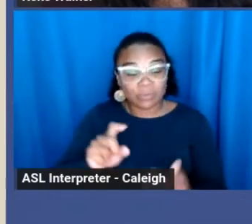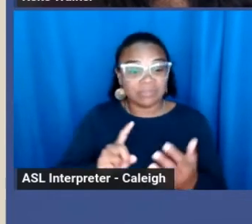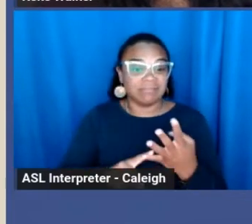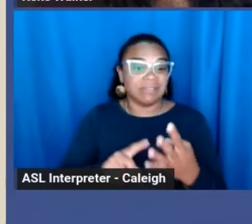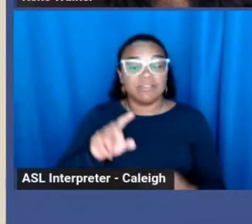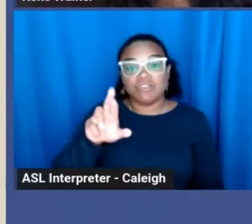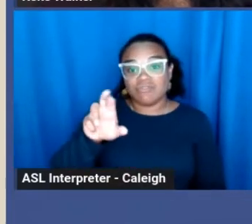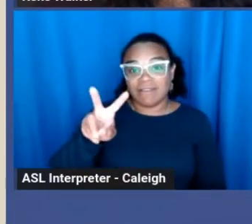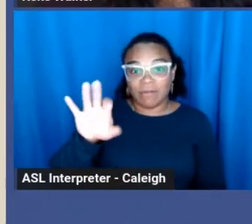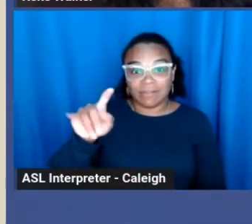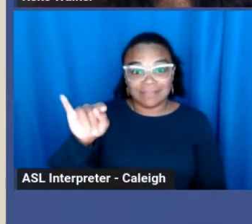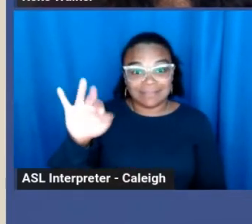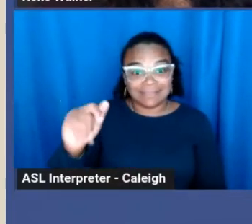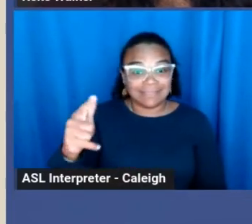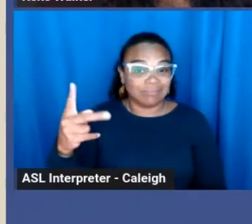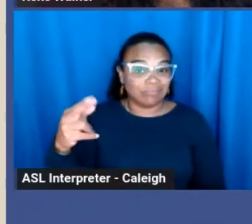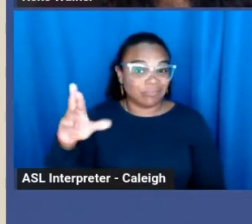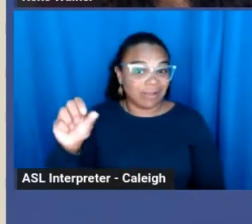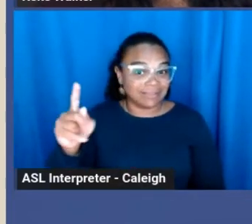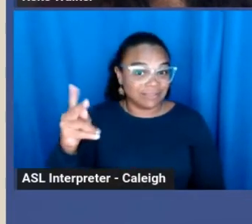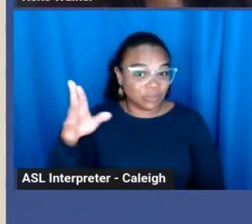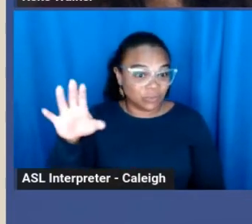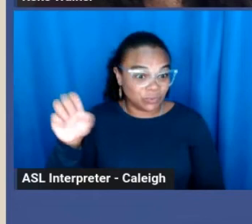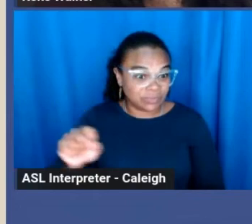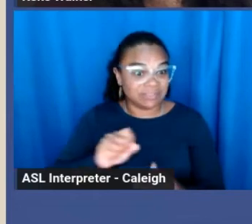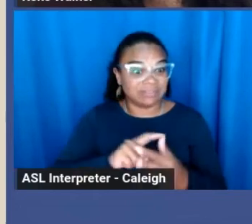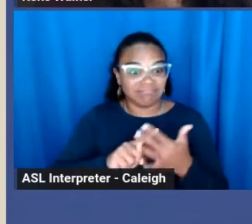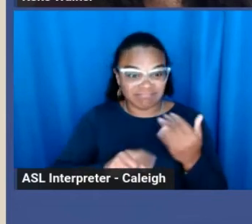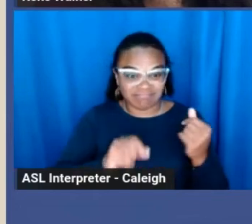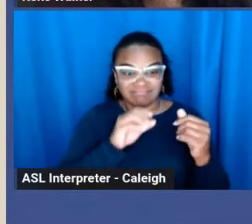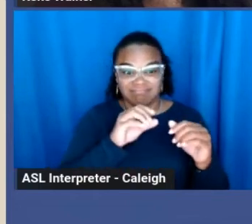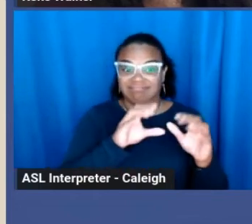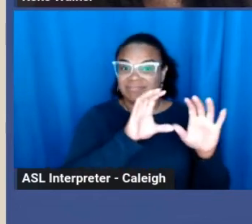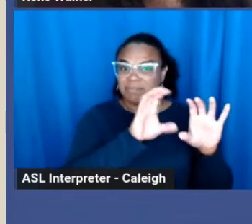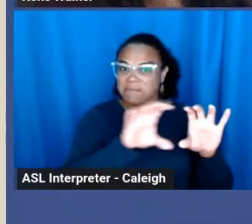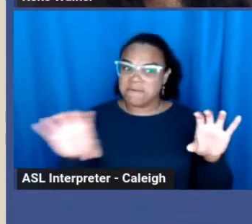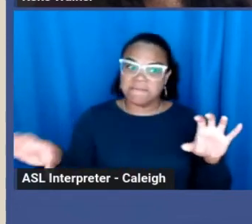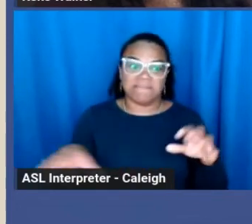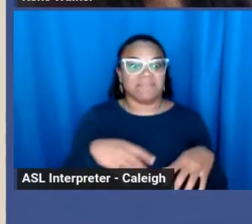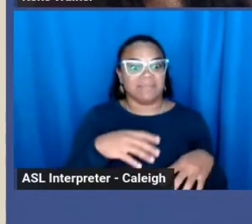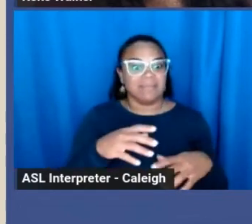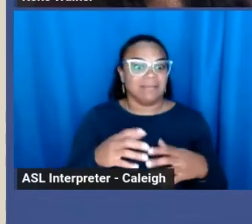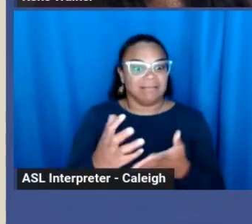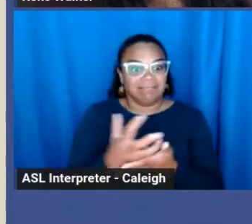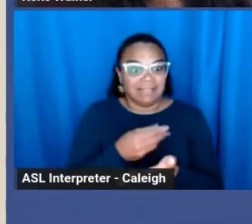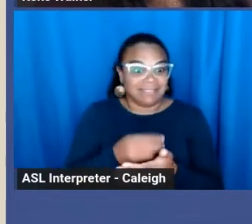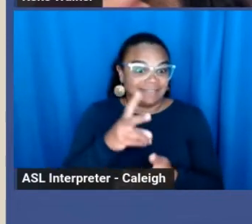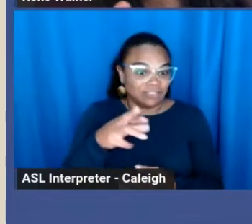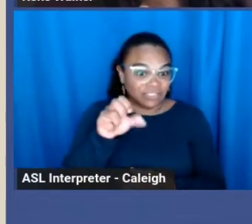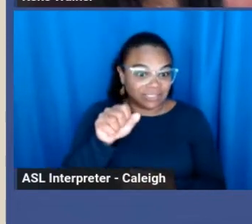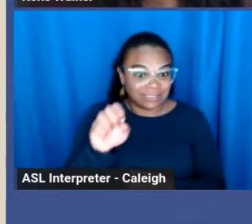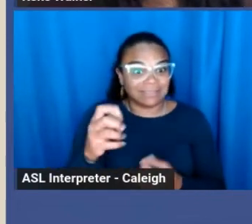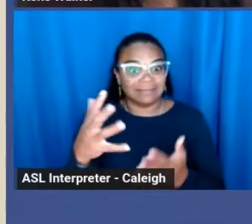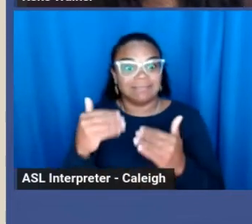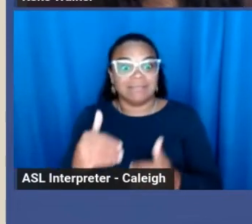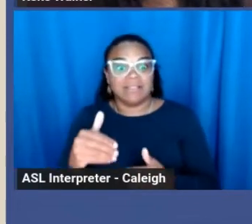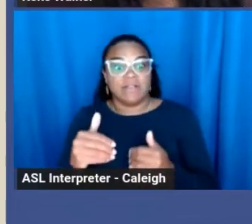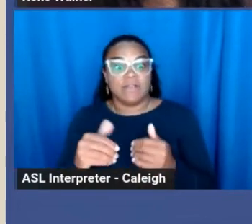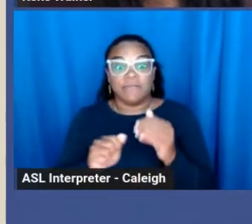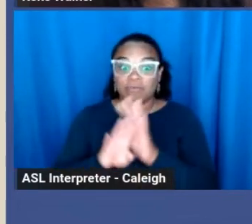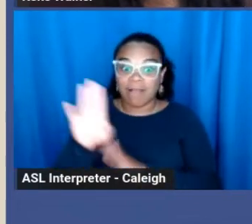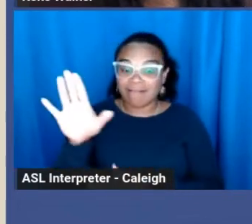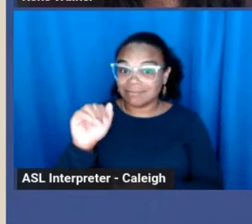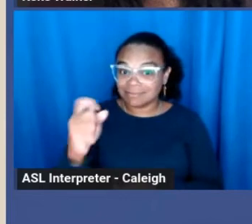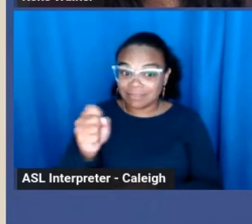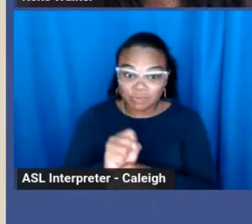As well as Hustling Births, Thriving in Sex Work, and Body Autonomy. So, these are the past few books